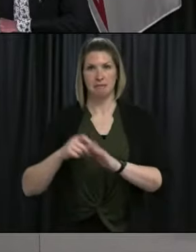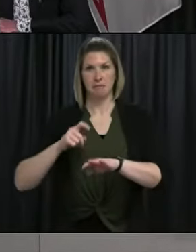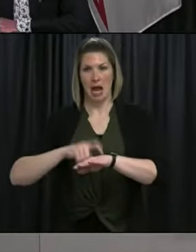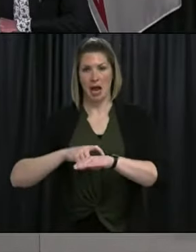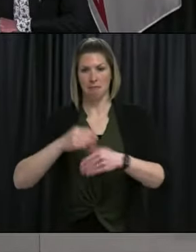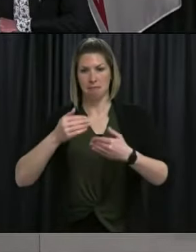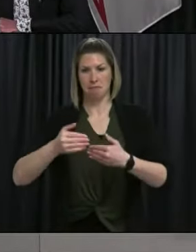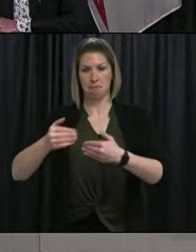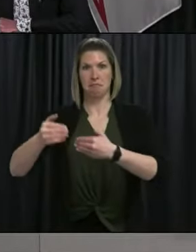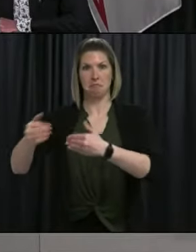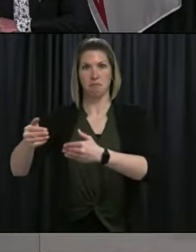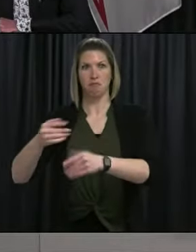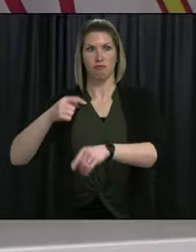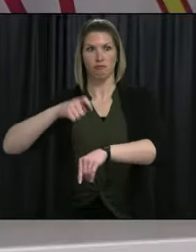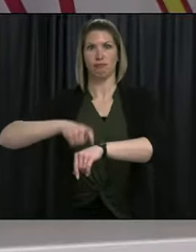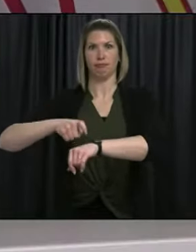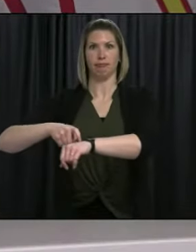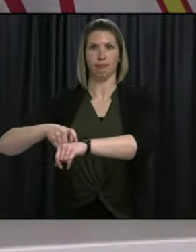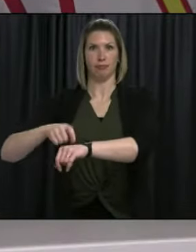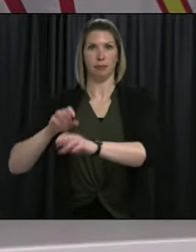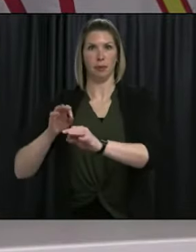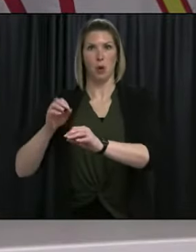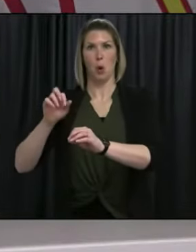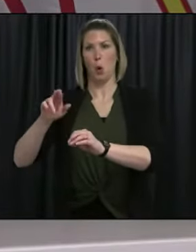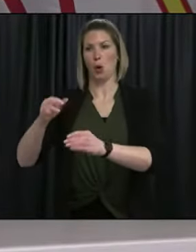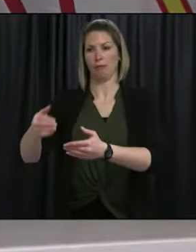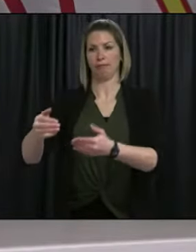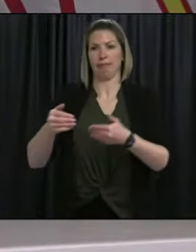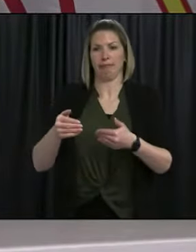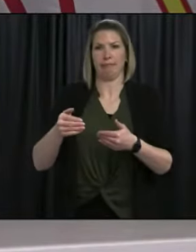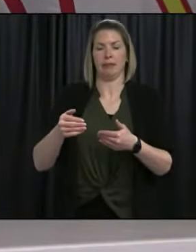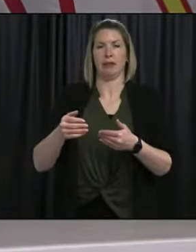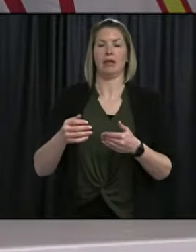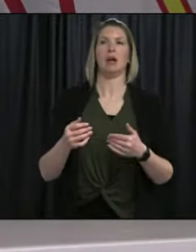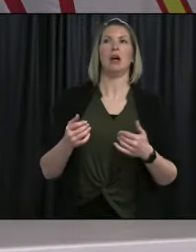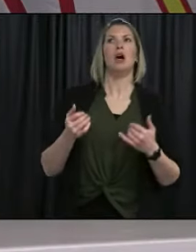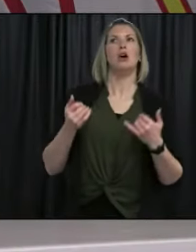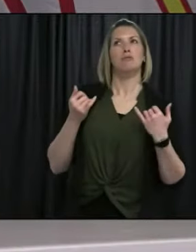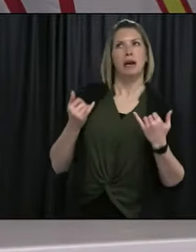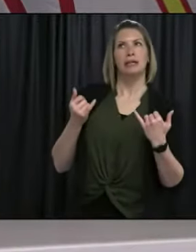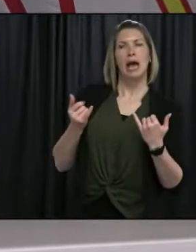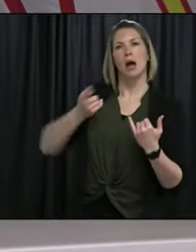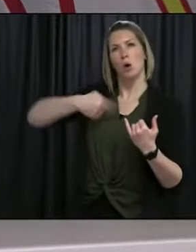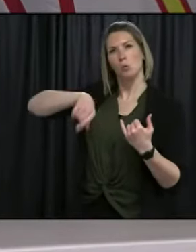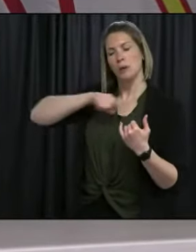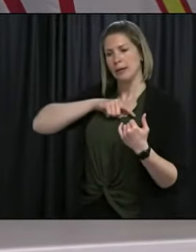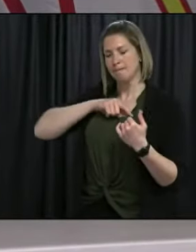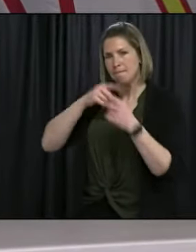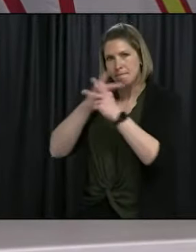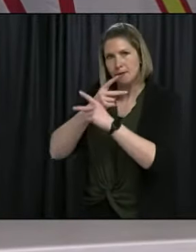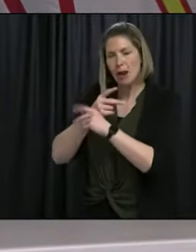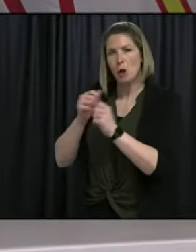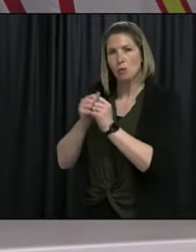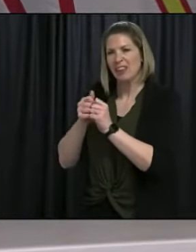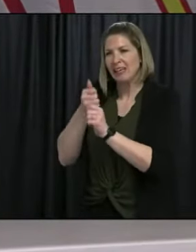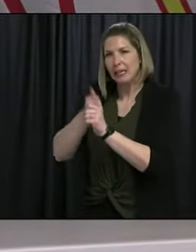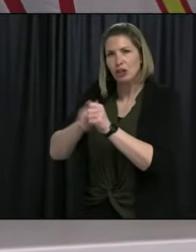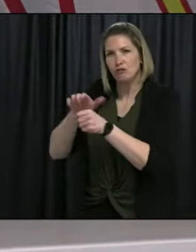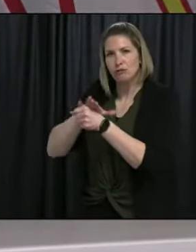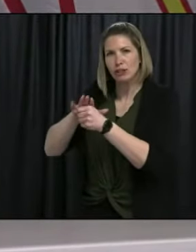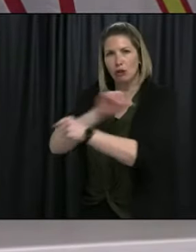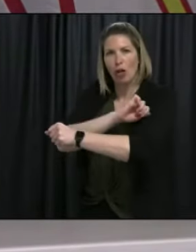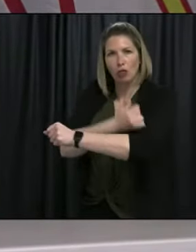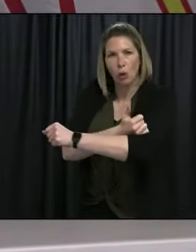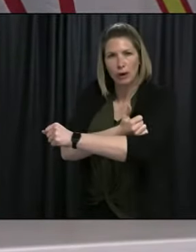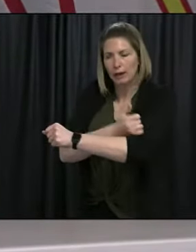So we're certainly looking at how we're going to operationalize that at the moment with the regional health authorities. And, you know, our hope is